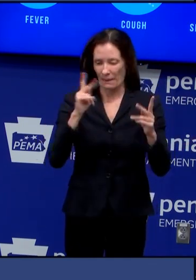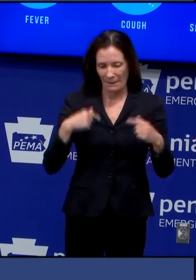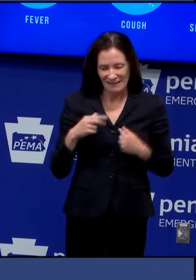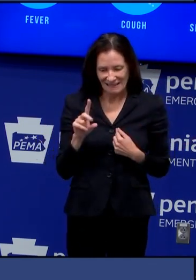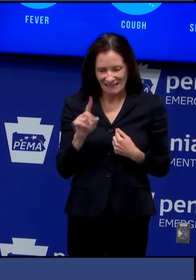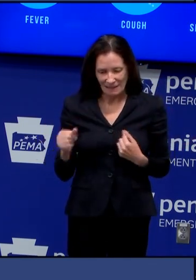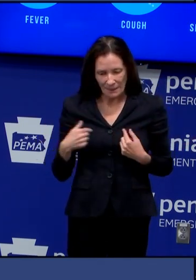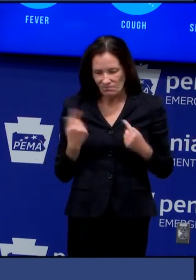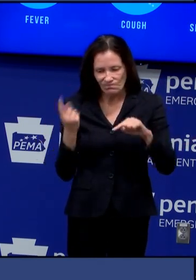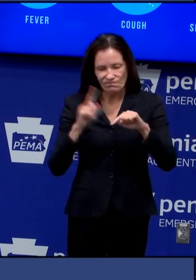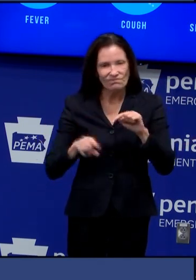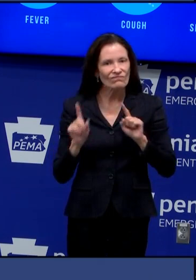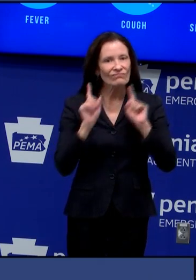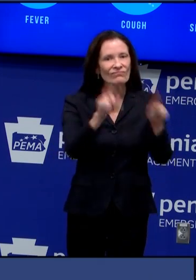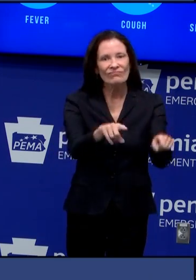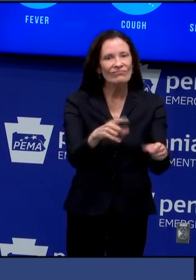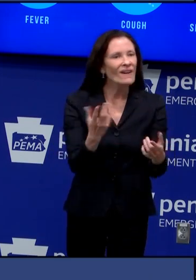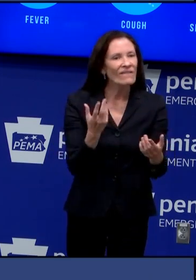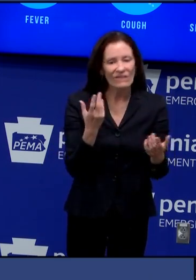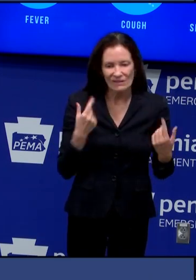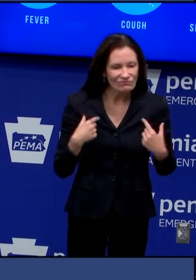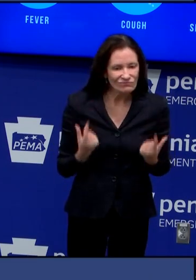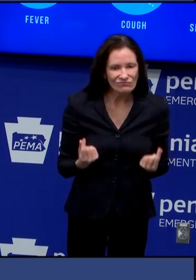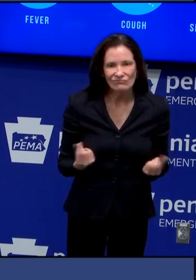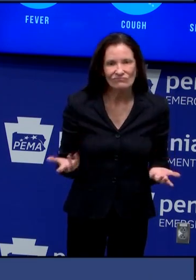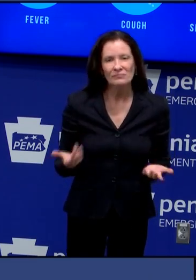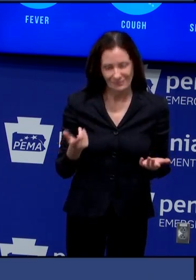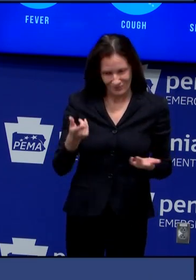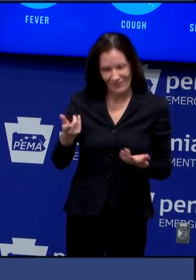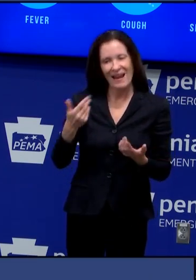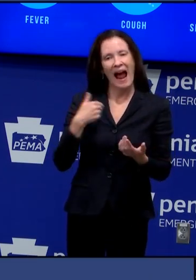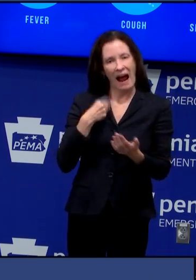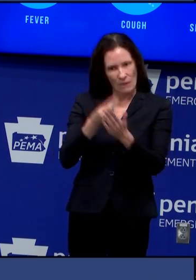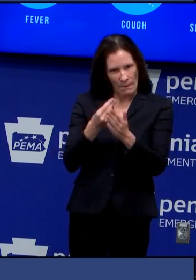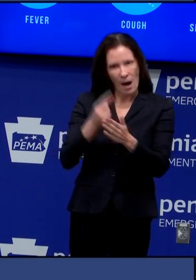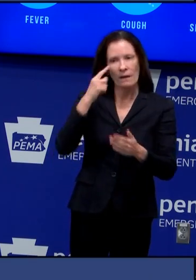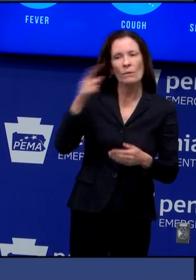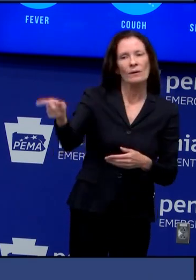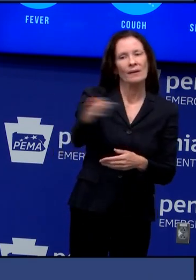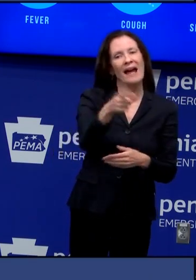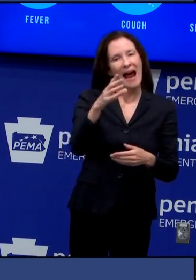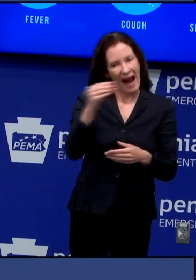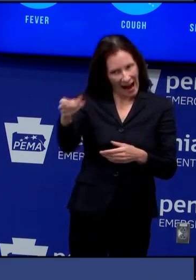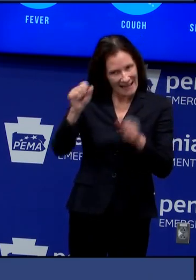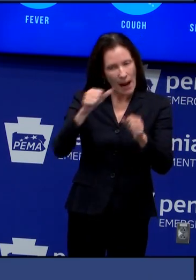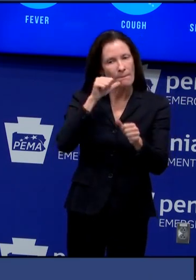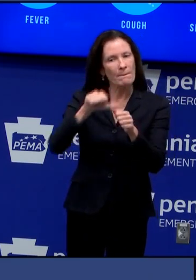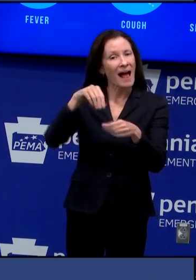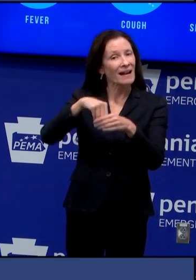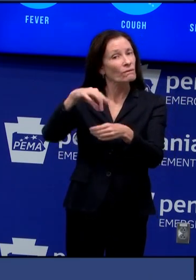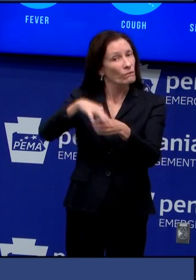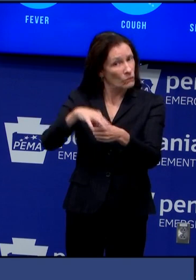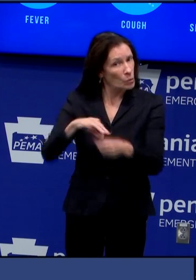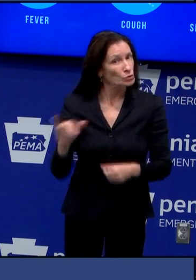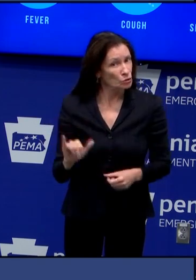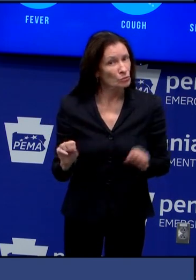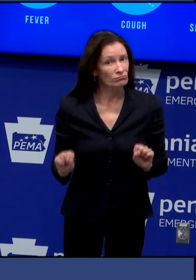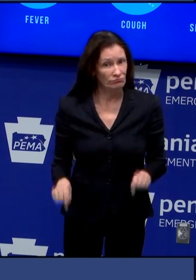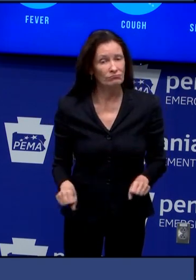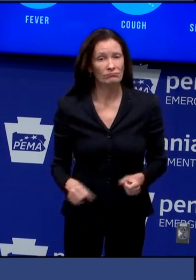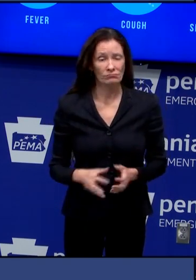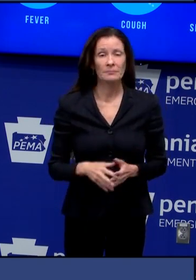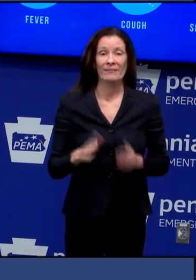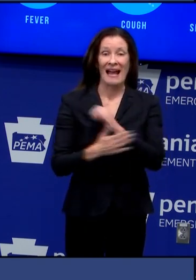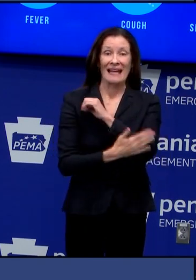that exists but we're going to use this funding to pay for that in the in the coming months um and then on the for the